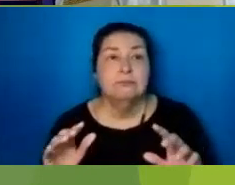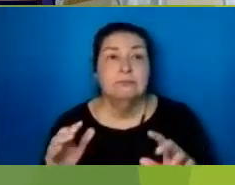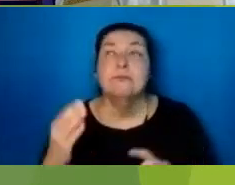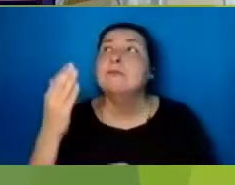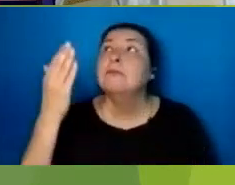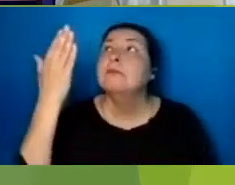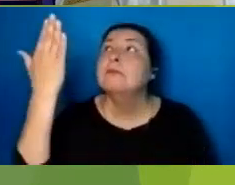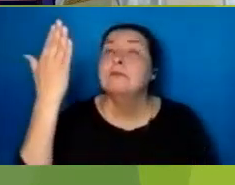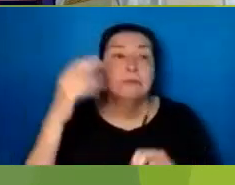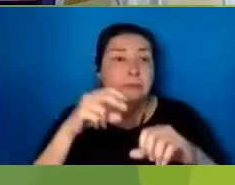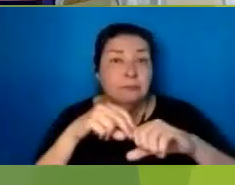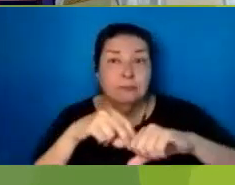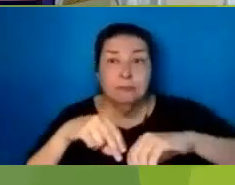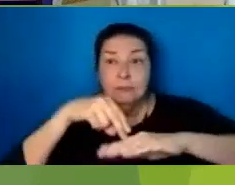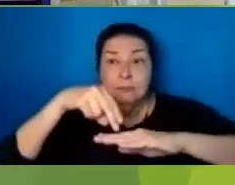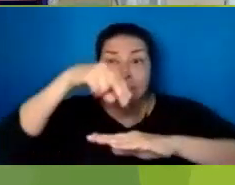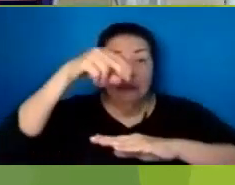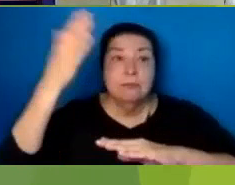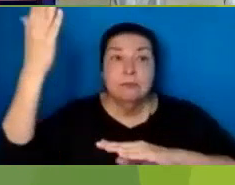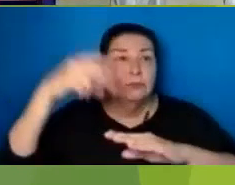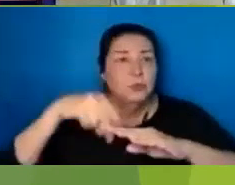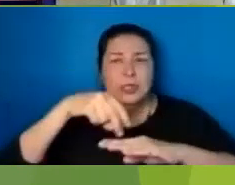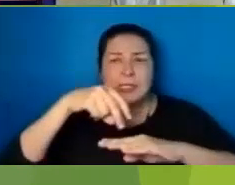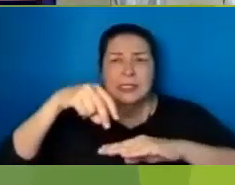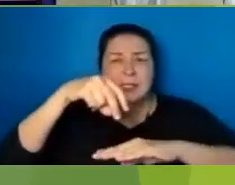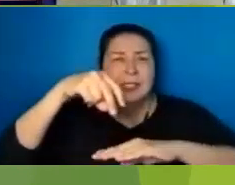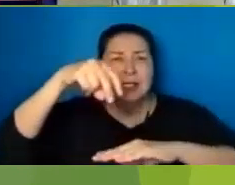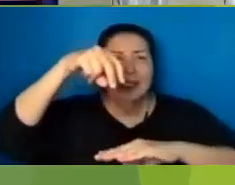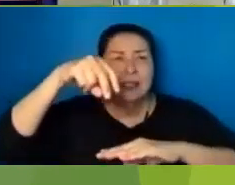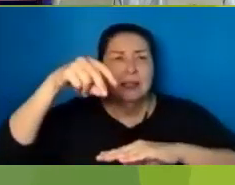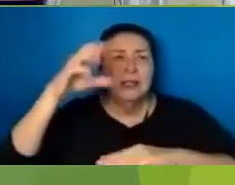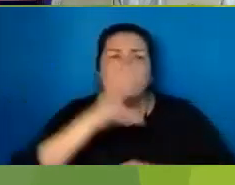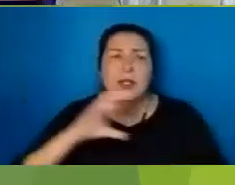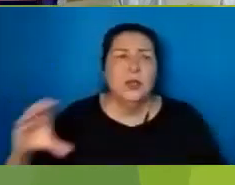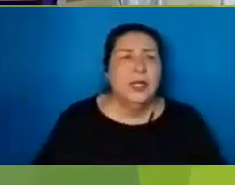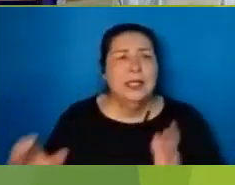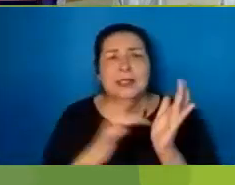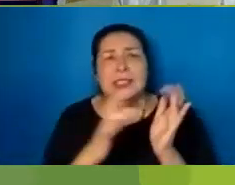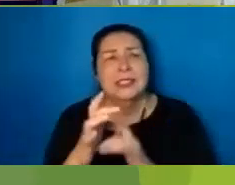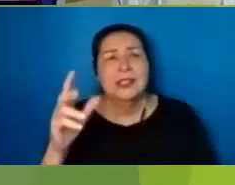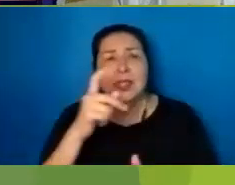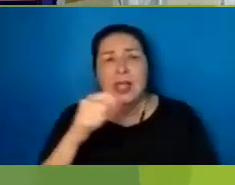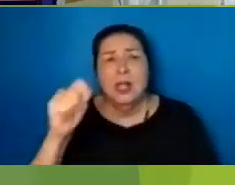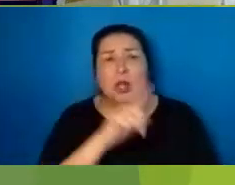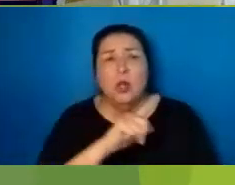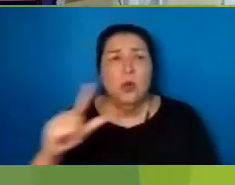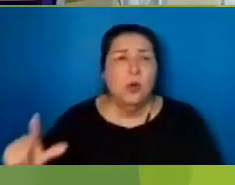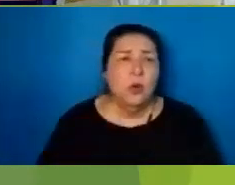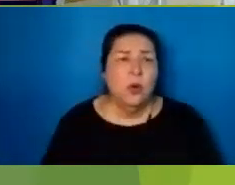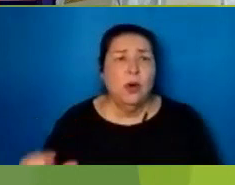He's risen, he's risen, Christ Jesus the